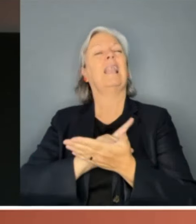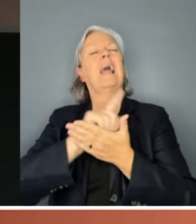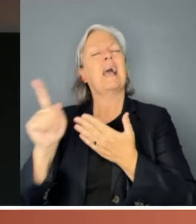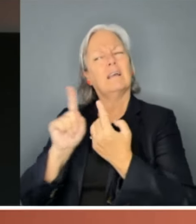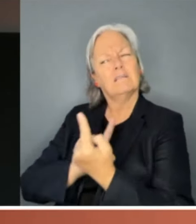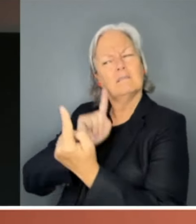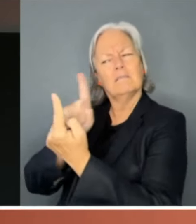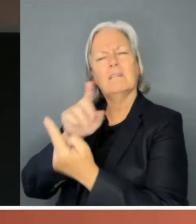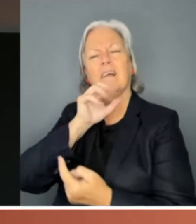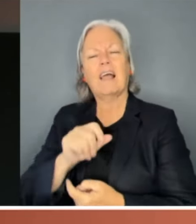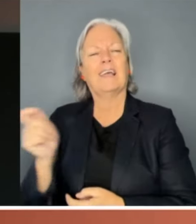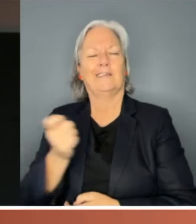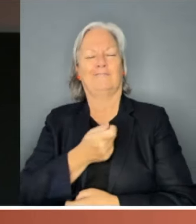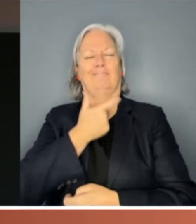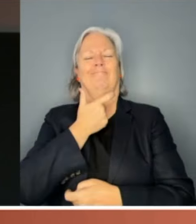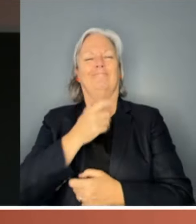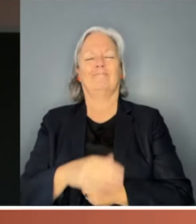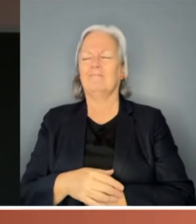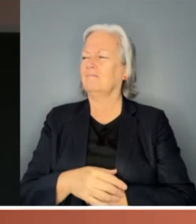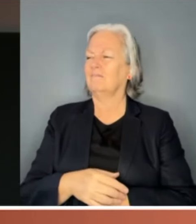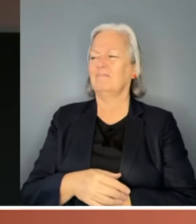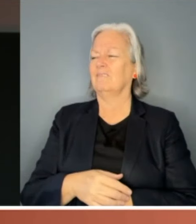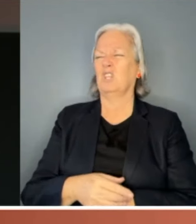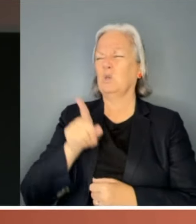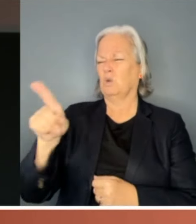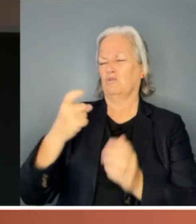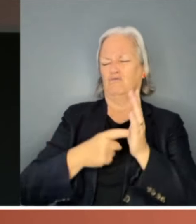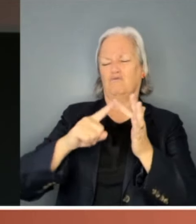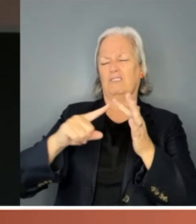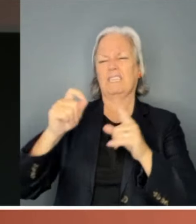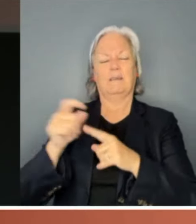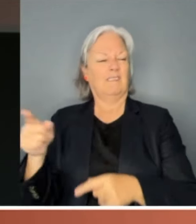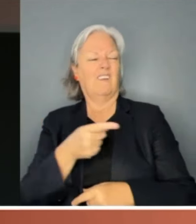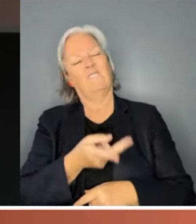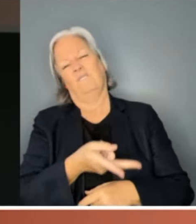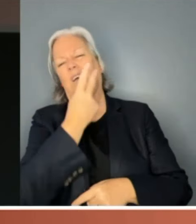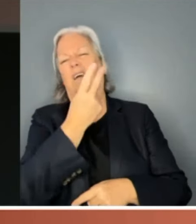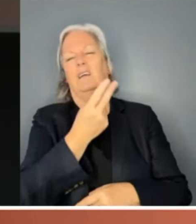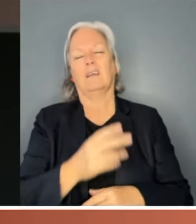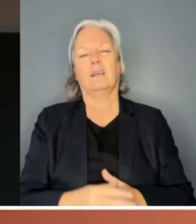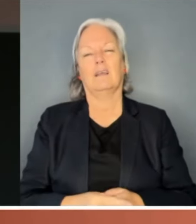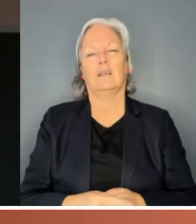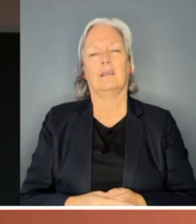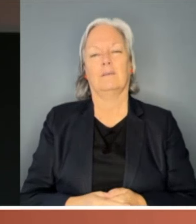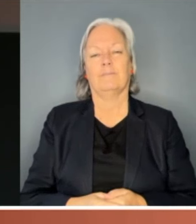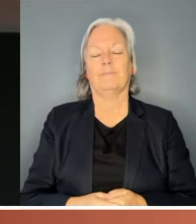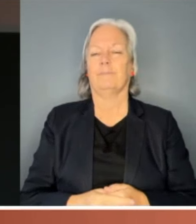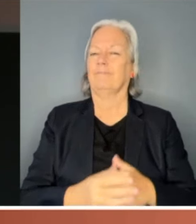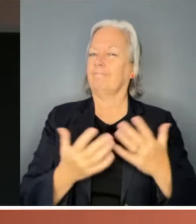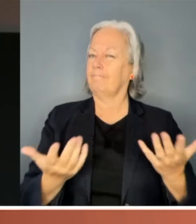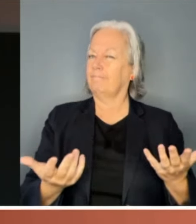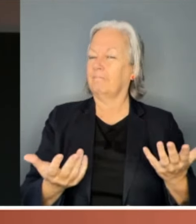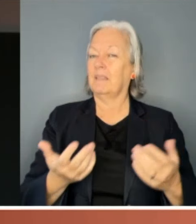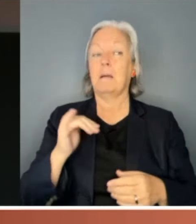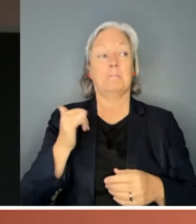he smirked. She said, you're a creep. He said, fuck off. Now, that might have been the end of it,